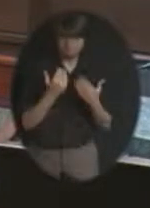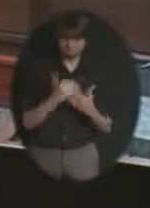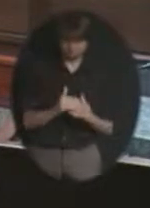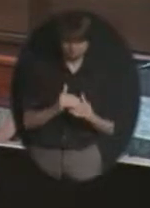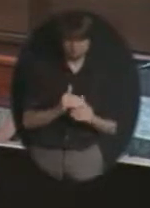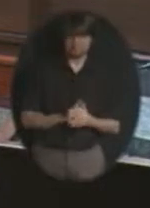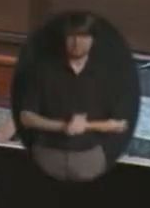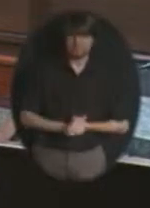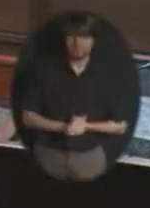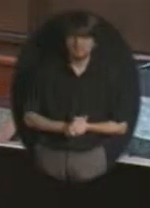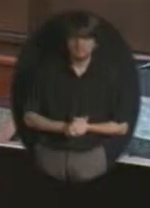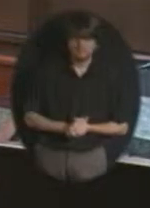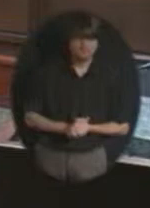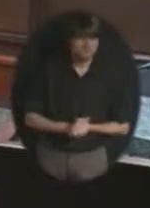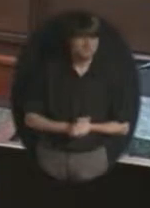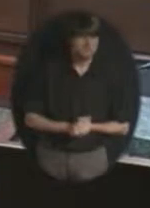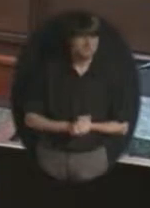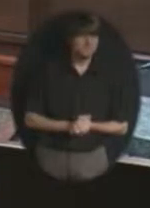Okay, then I would accept a motion.